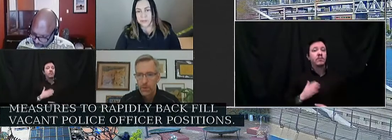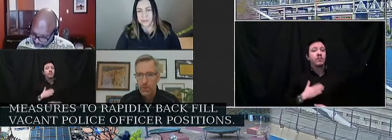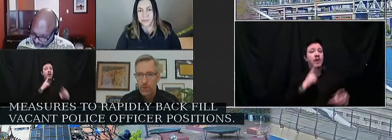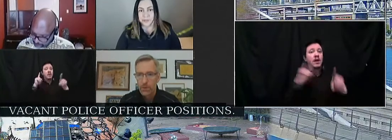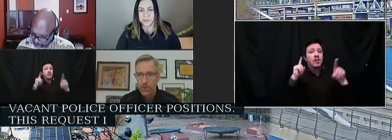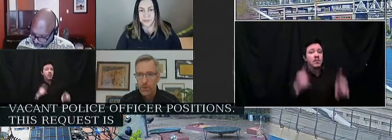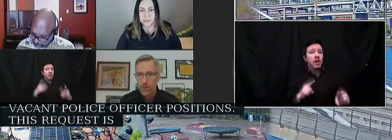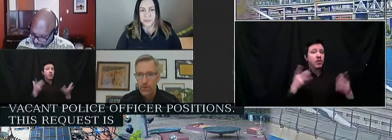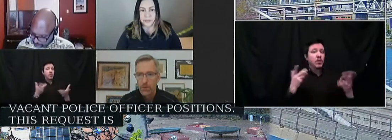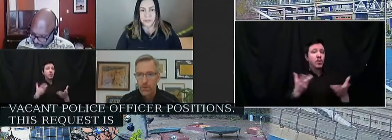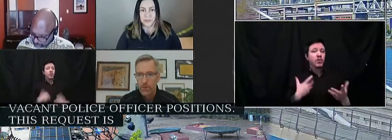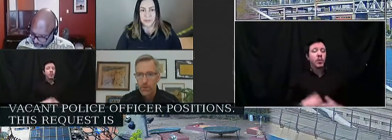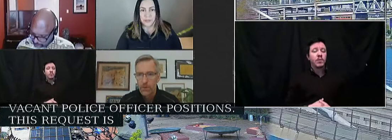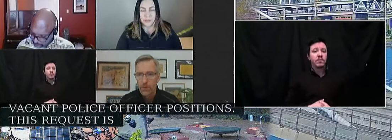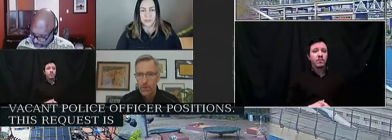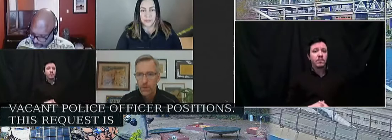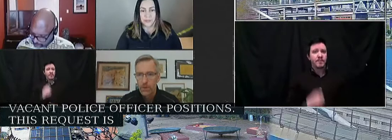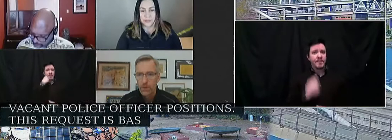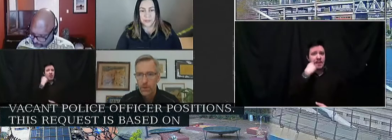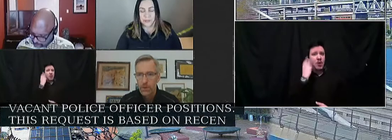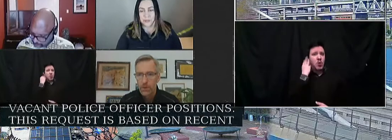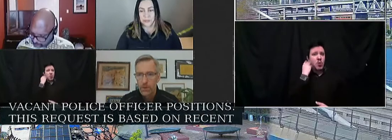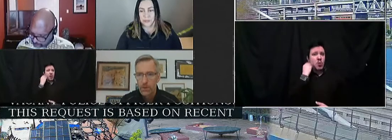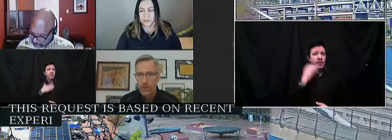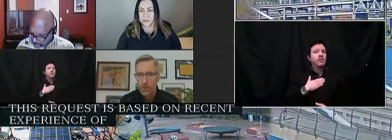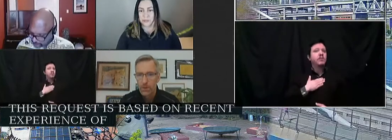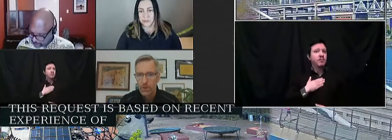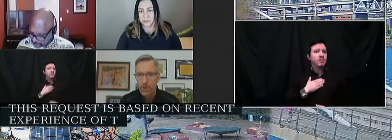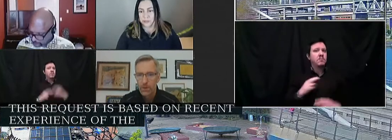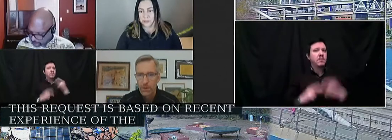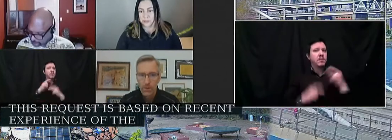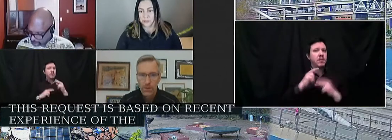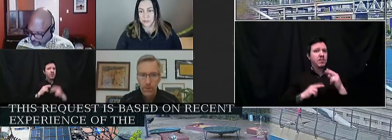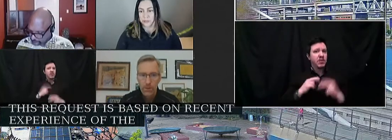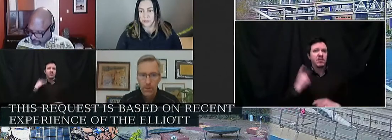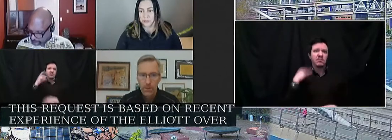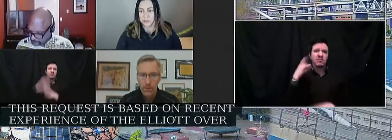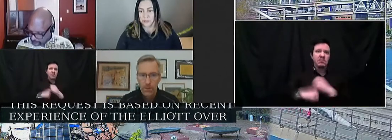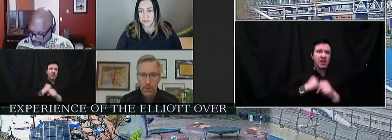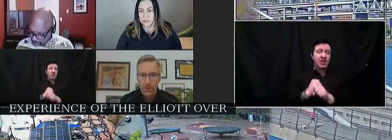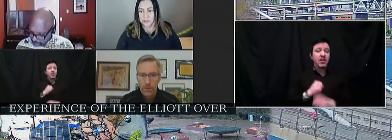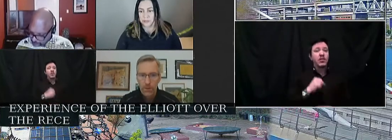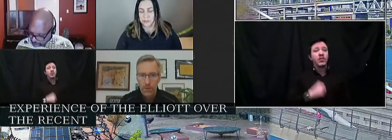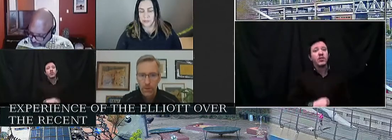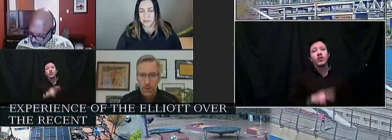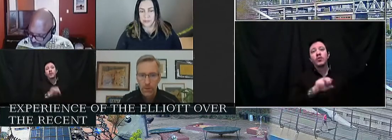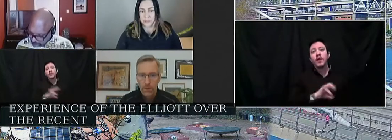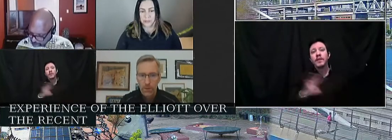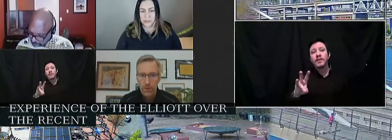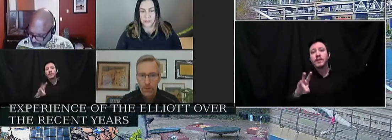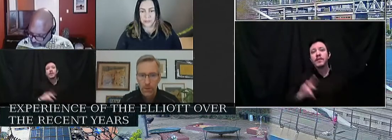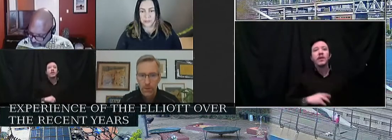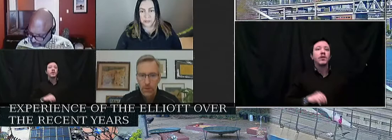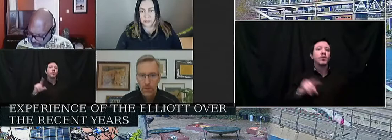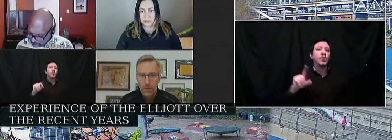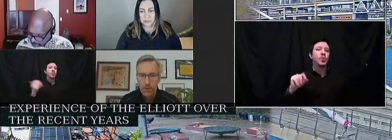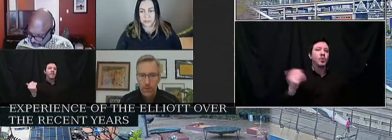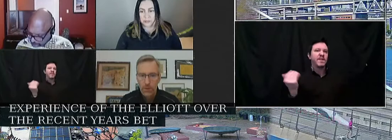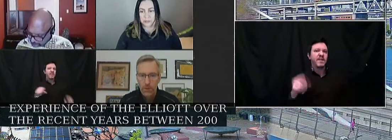experience of the Elliott over recent years. Between 2007 and 2015,